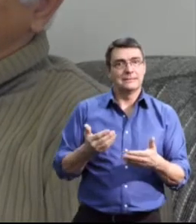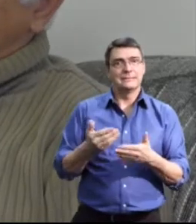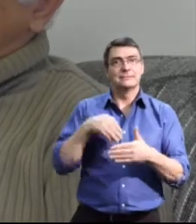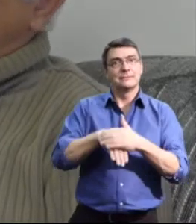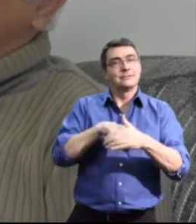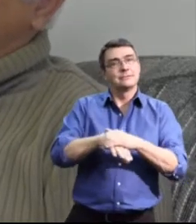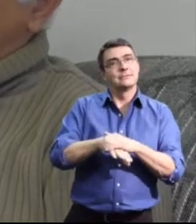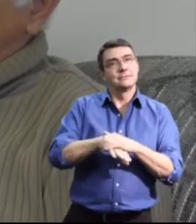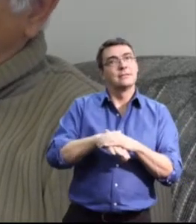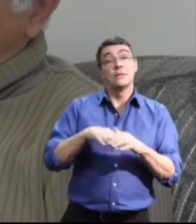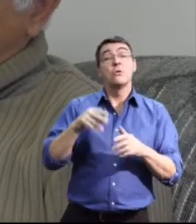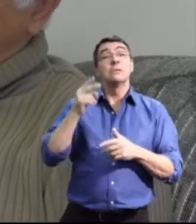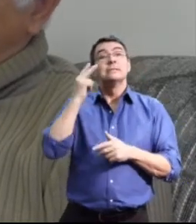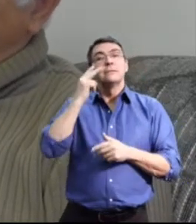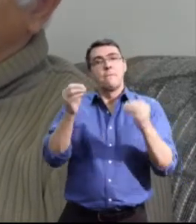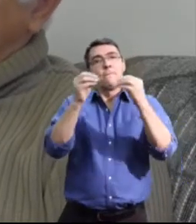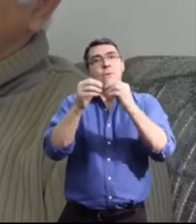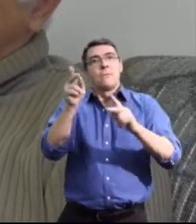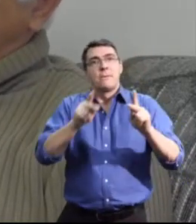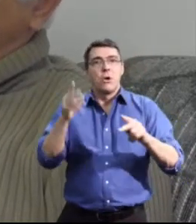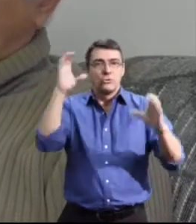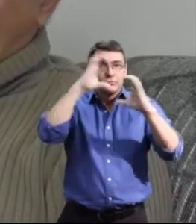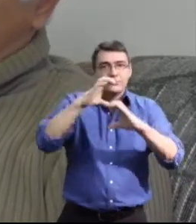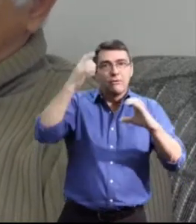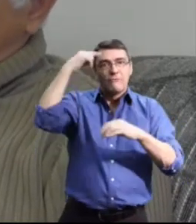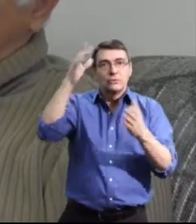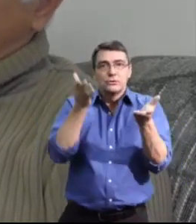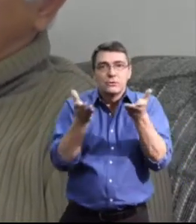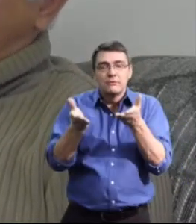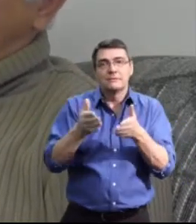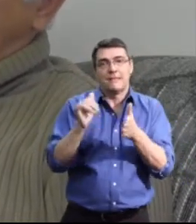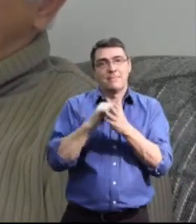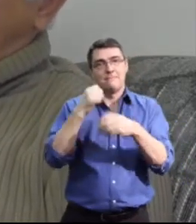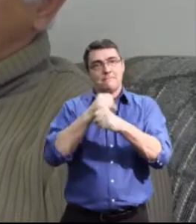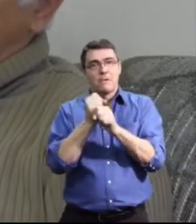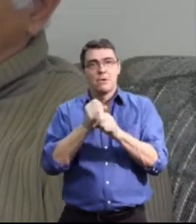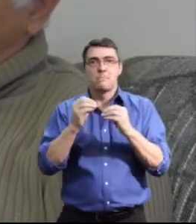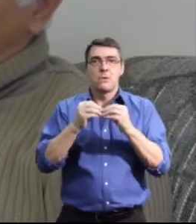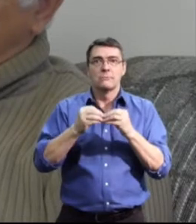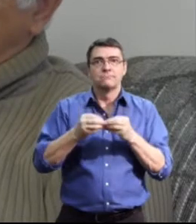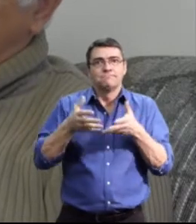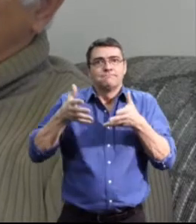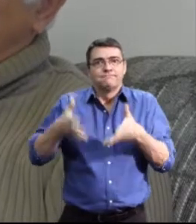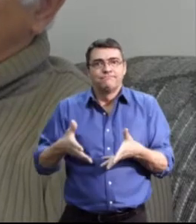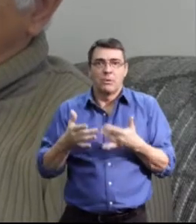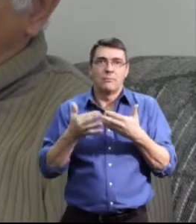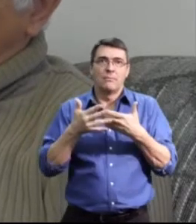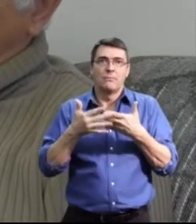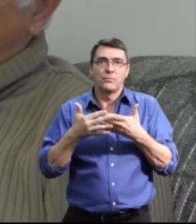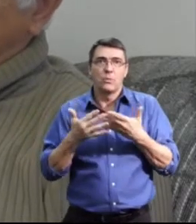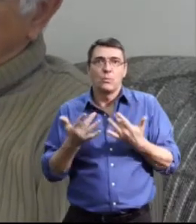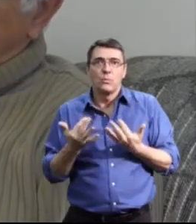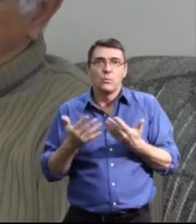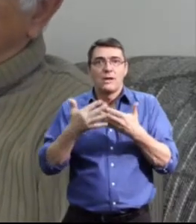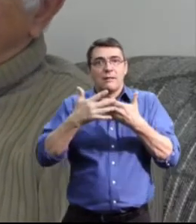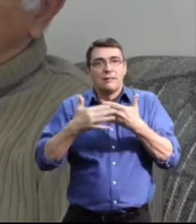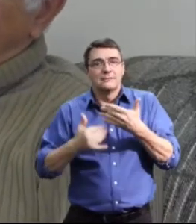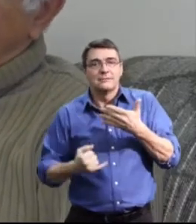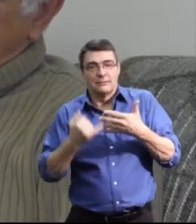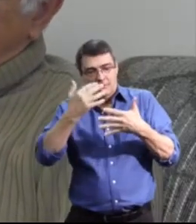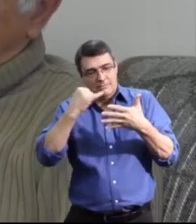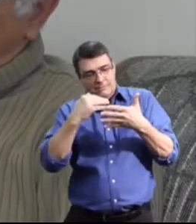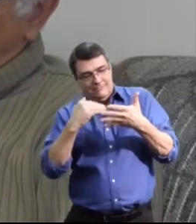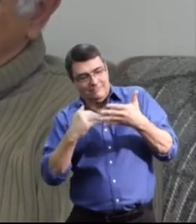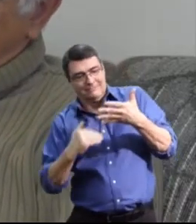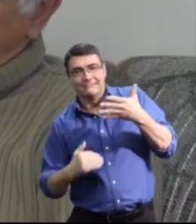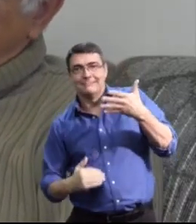which is putting a strain on waiting lists and adequacy of those programs just from that. So we've got to